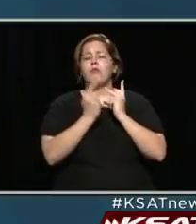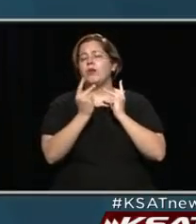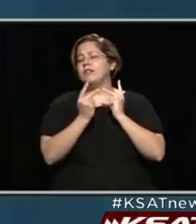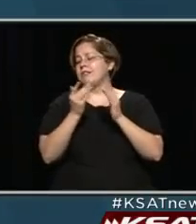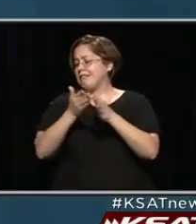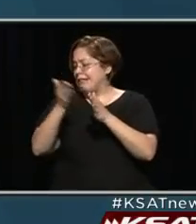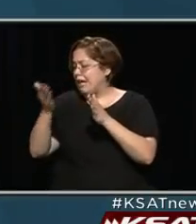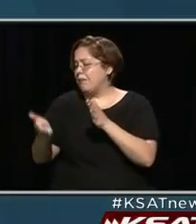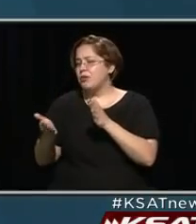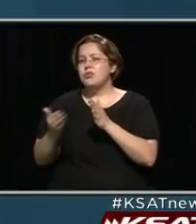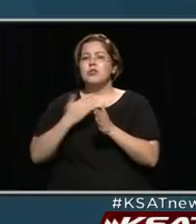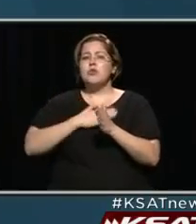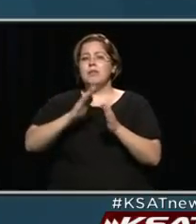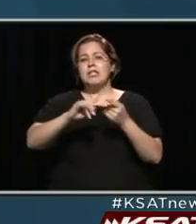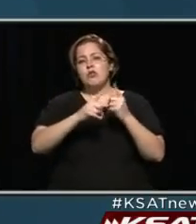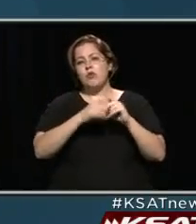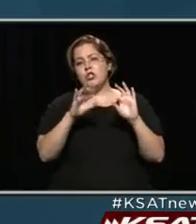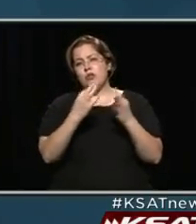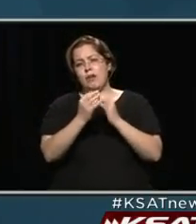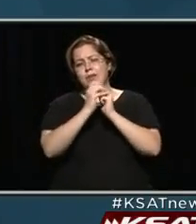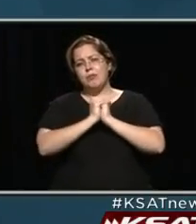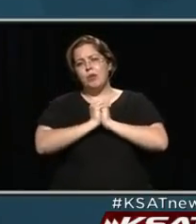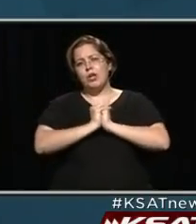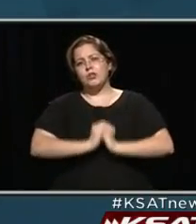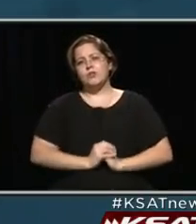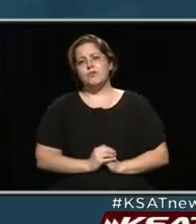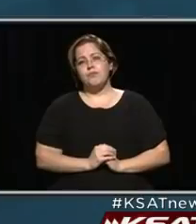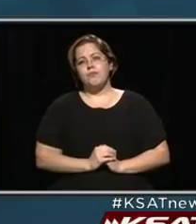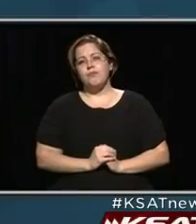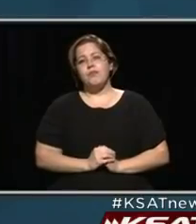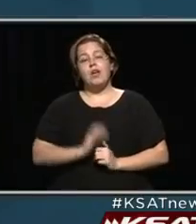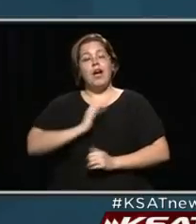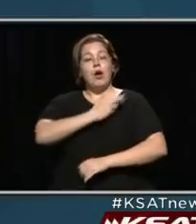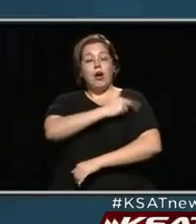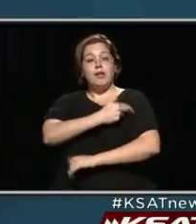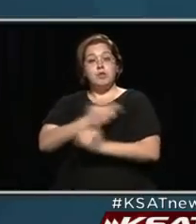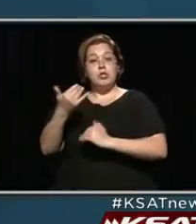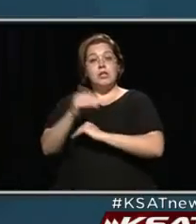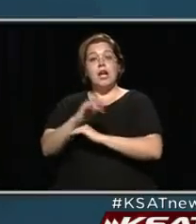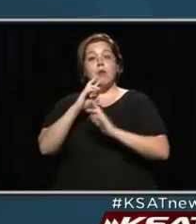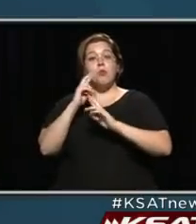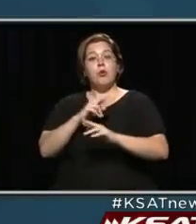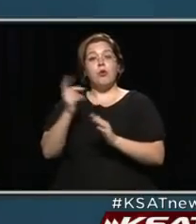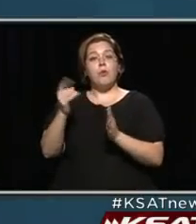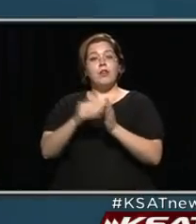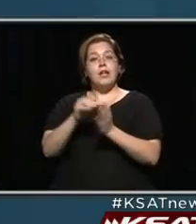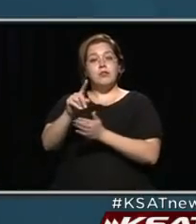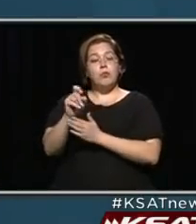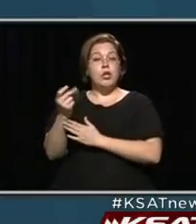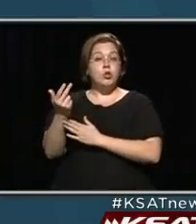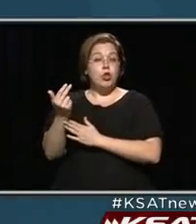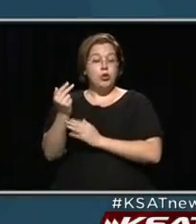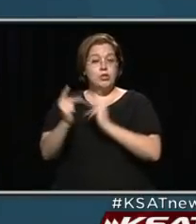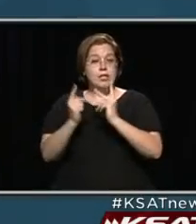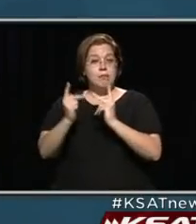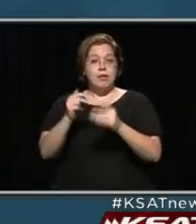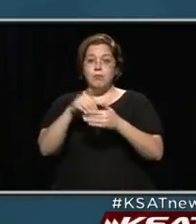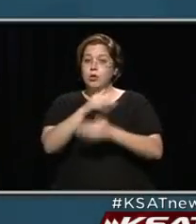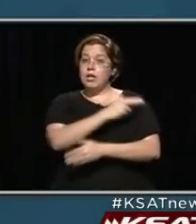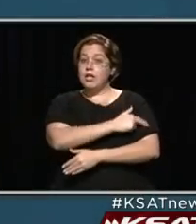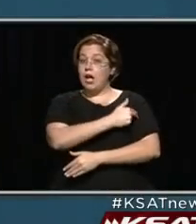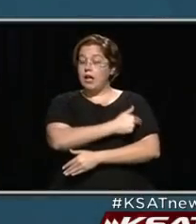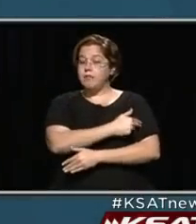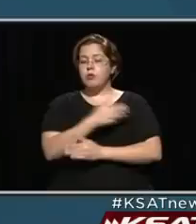So please keep their friends and their family in your prayers. Over in all hospitals, tonight, we're reporting 1113 people in the hospital